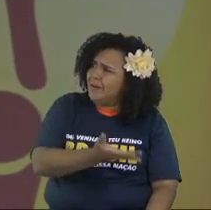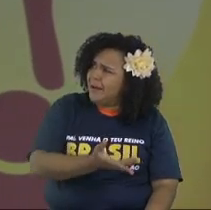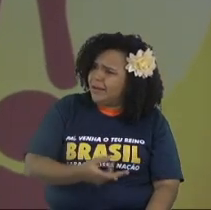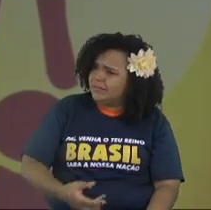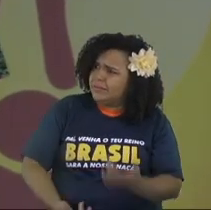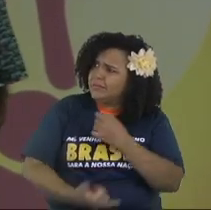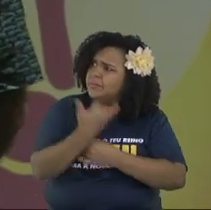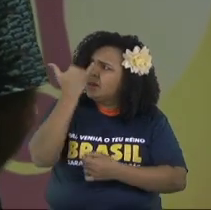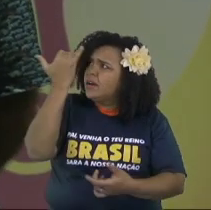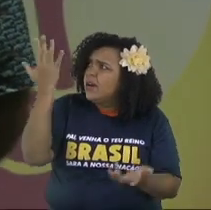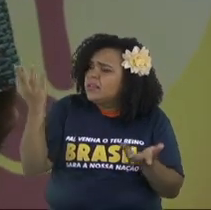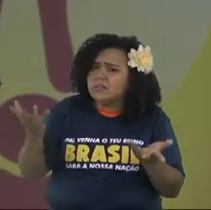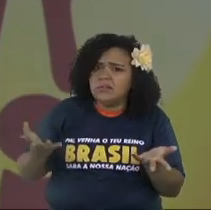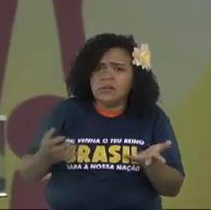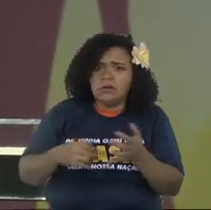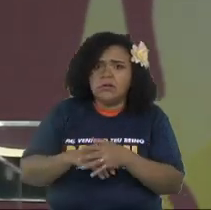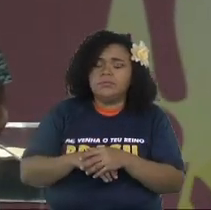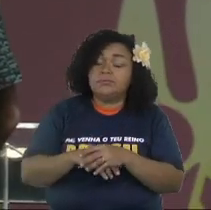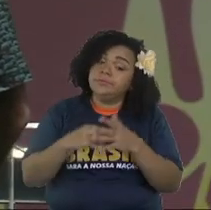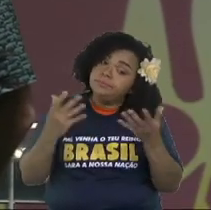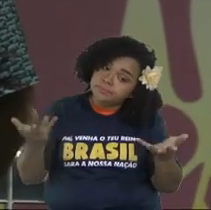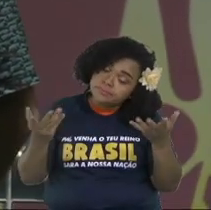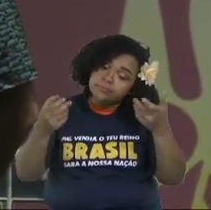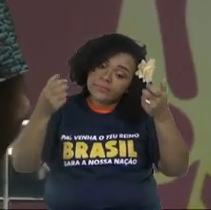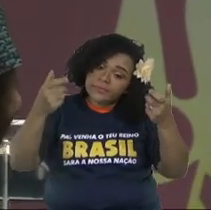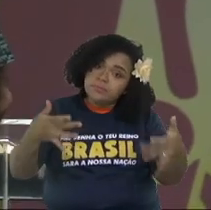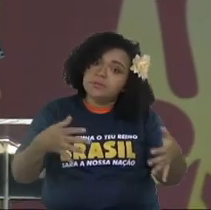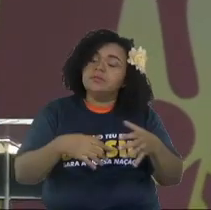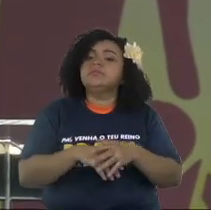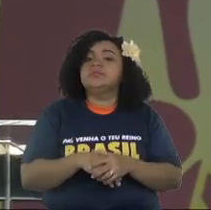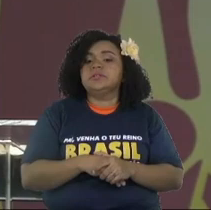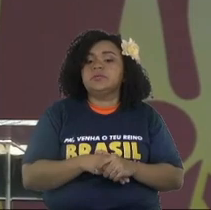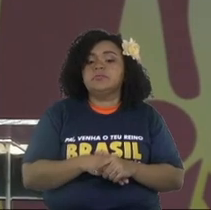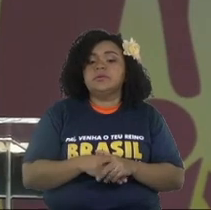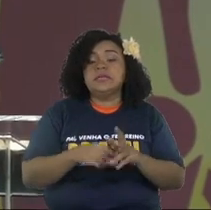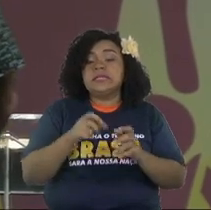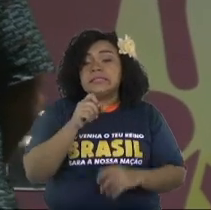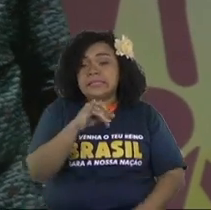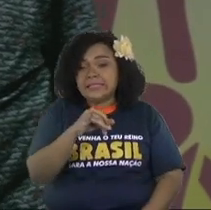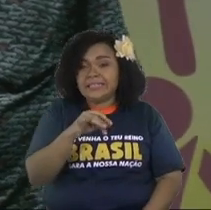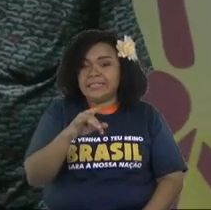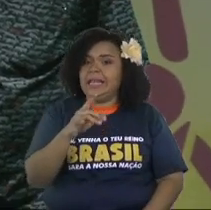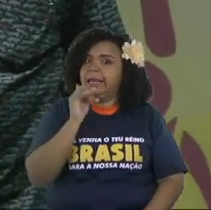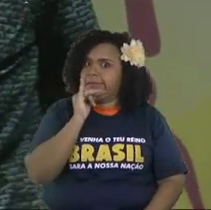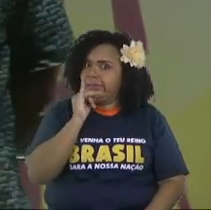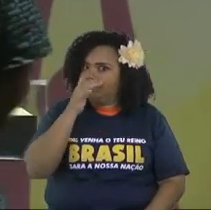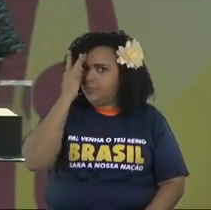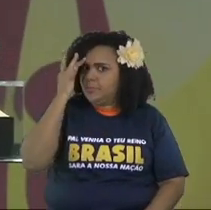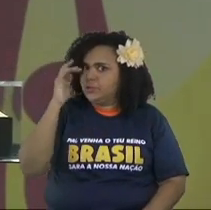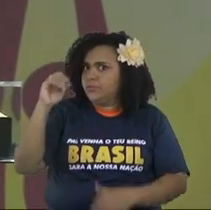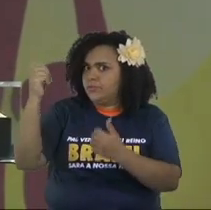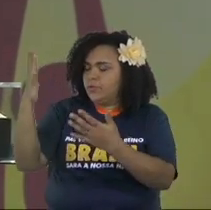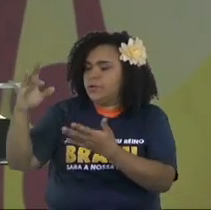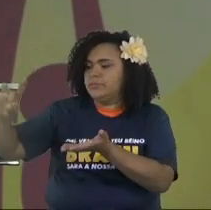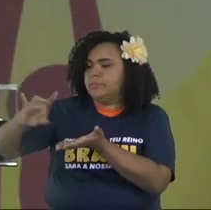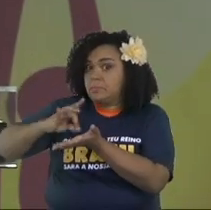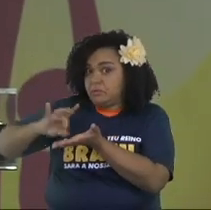a thief. I don't recommend him, not even for my enemy.